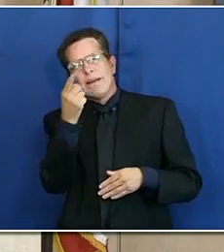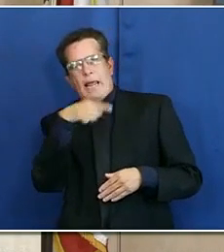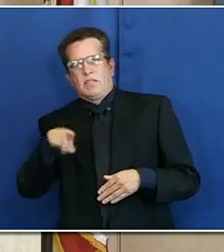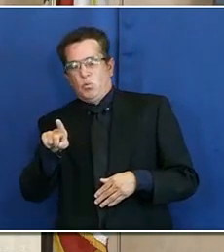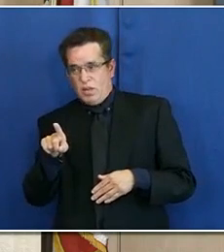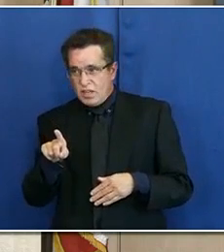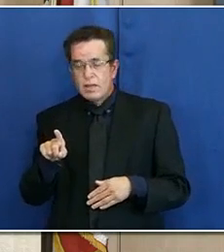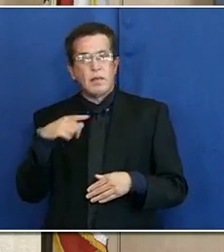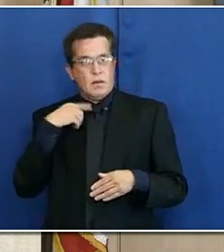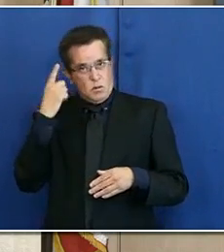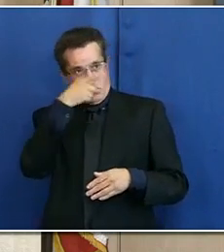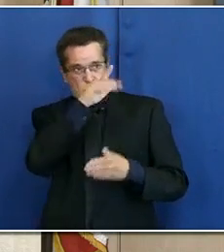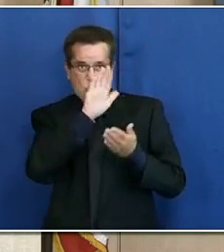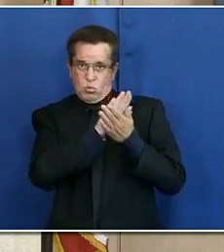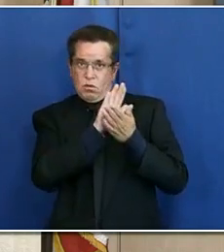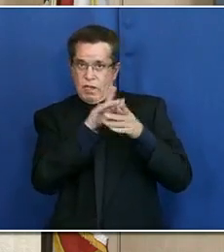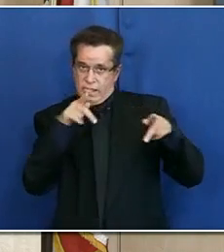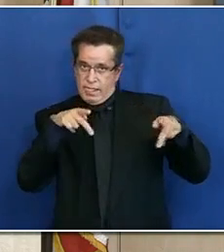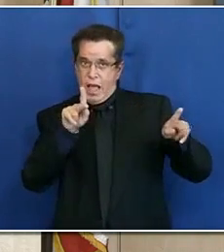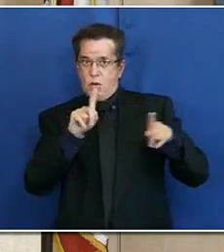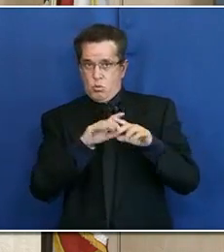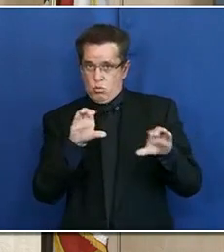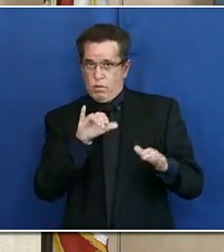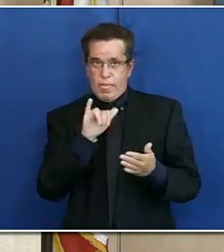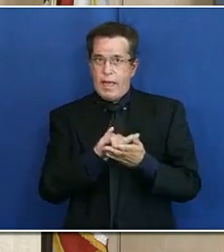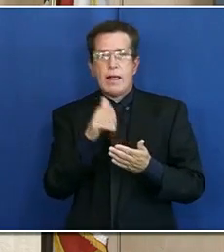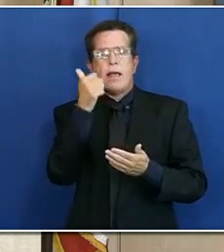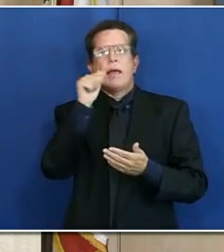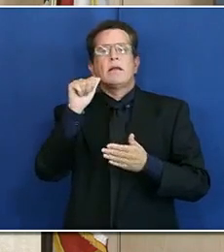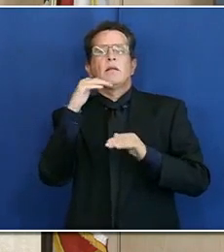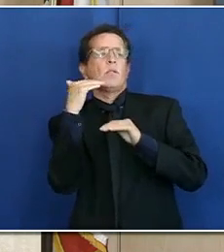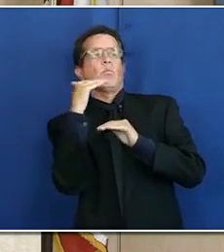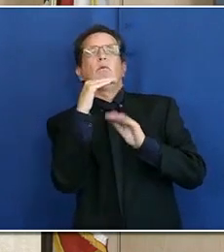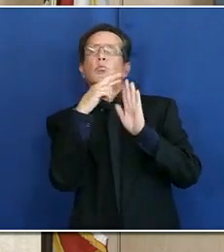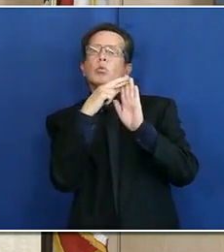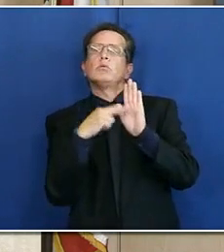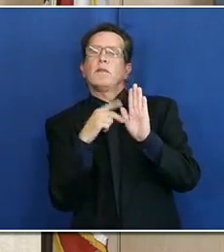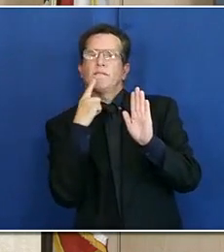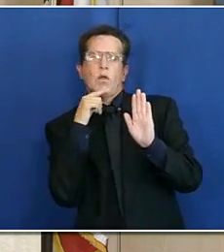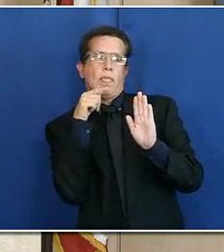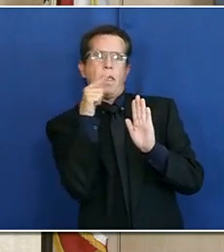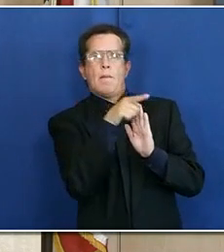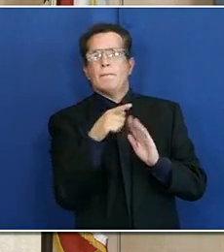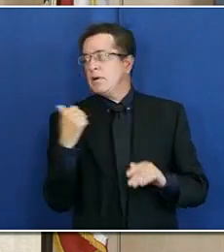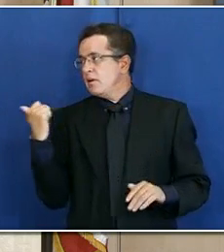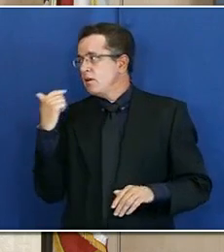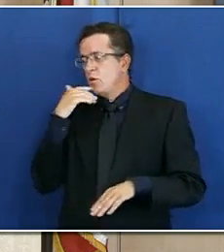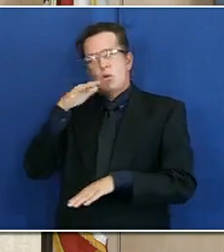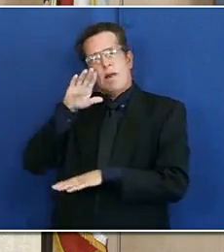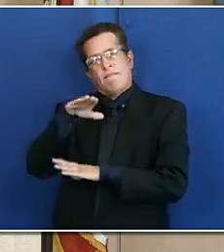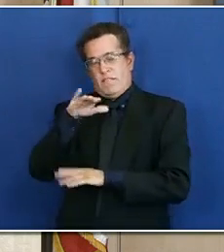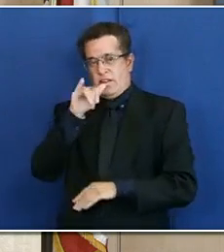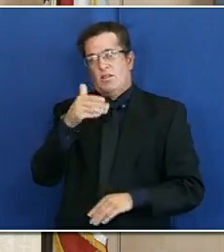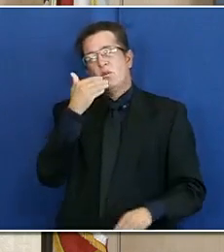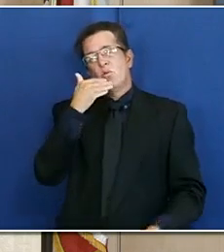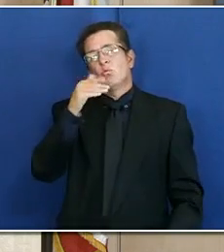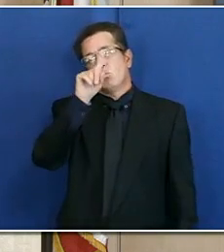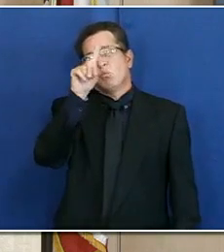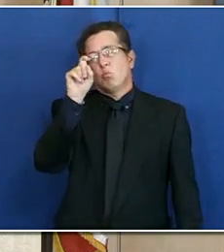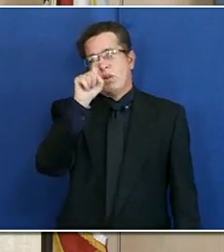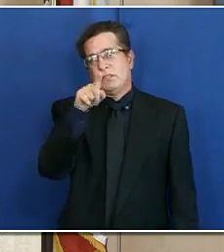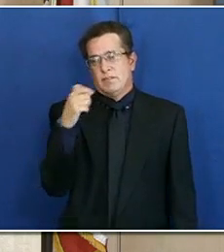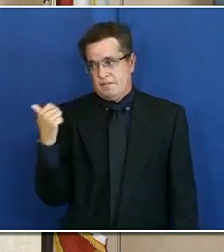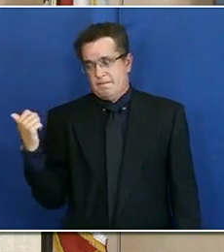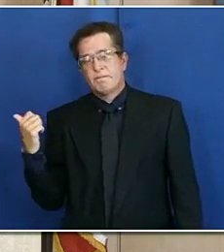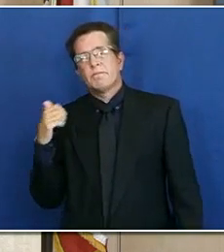allowed to do this, and are there any restrictions? Thank you, and good afternoon, everyone, and a great question. We did first hear